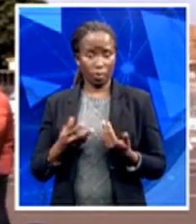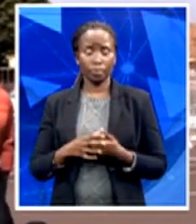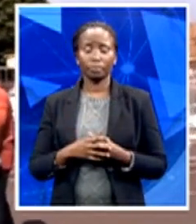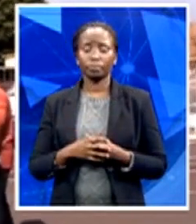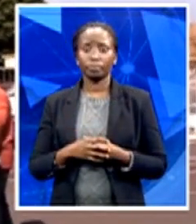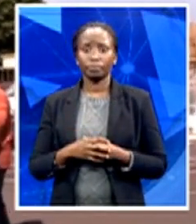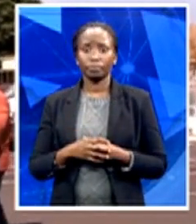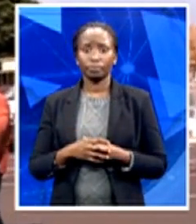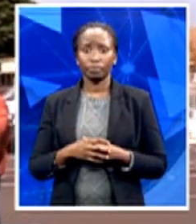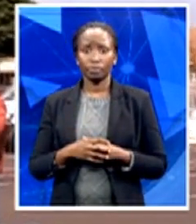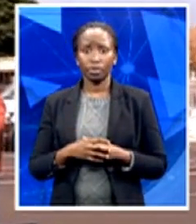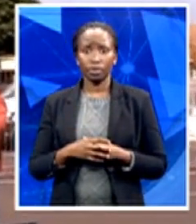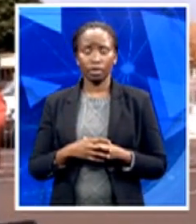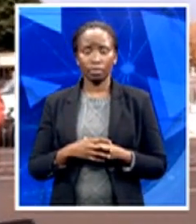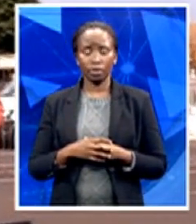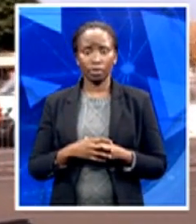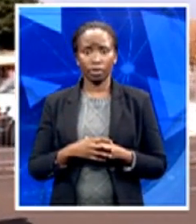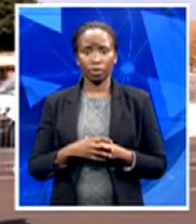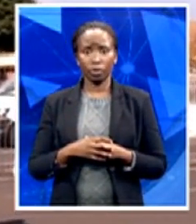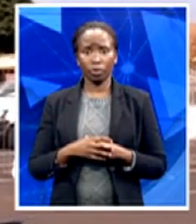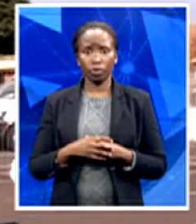emphasis is more on youth unemployment.